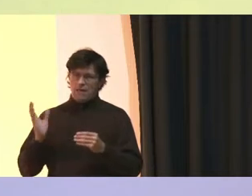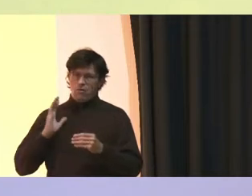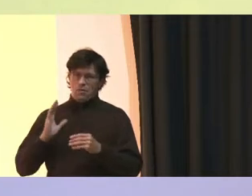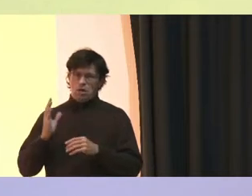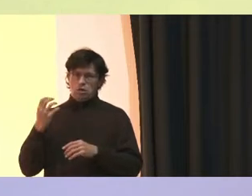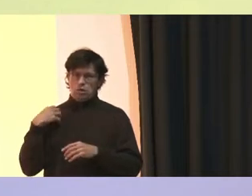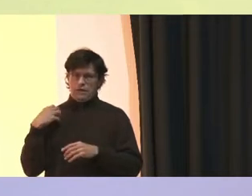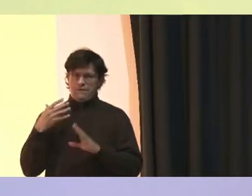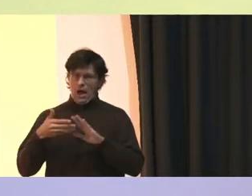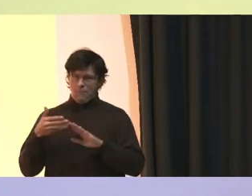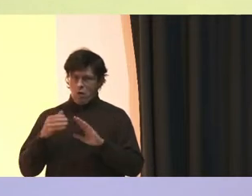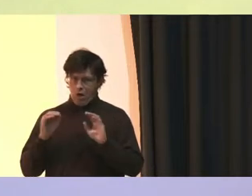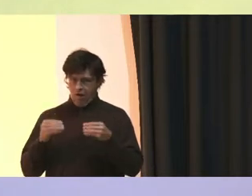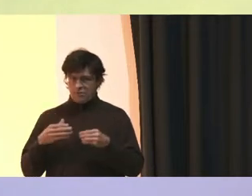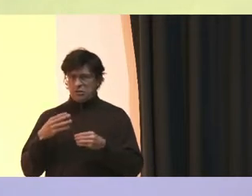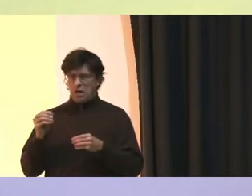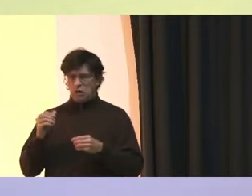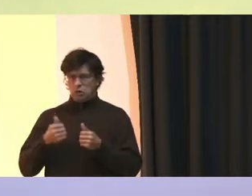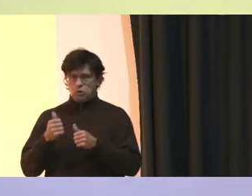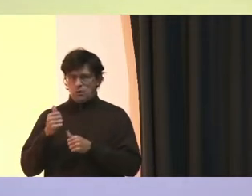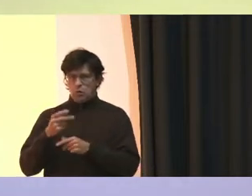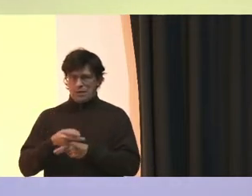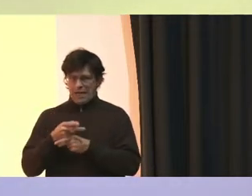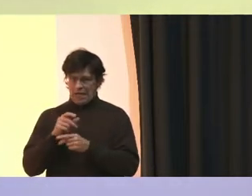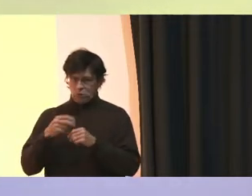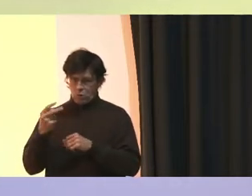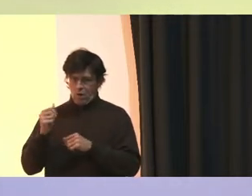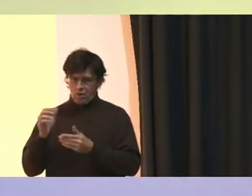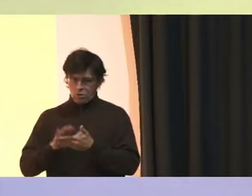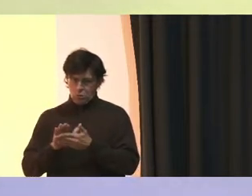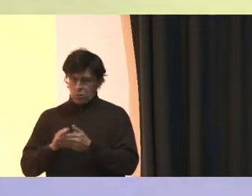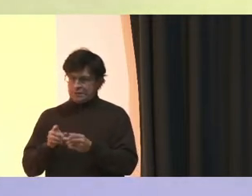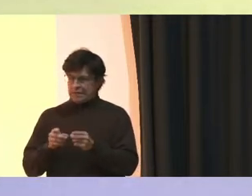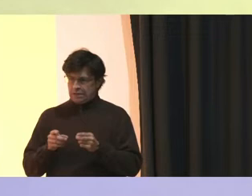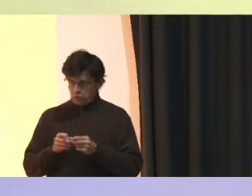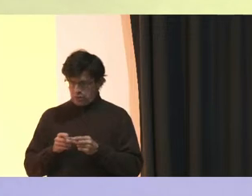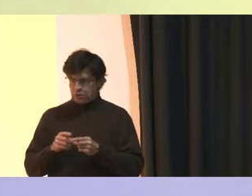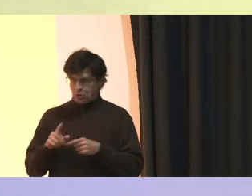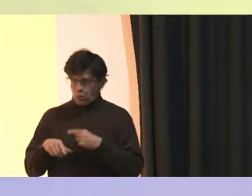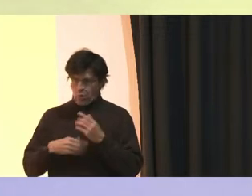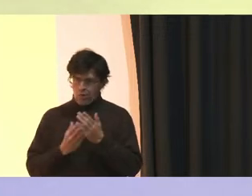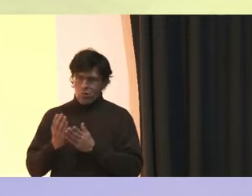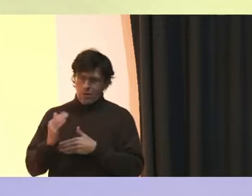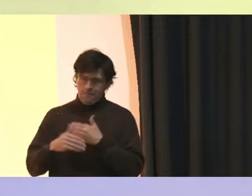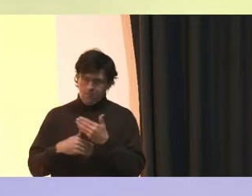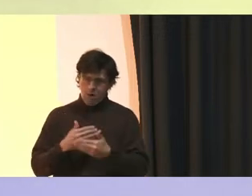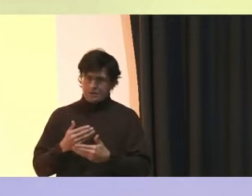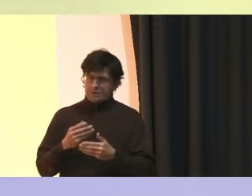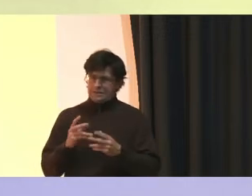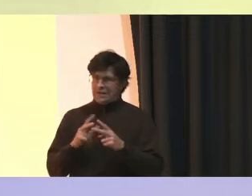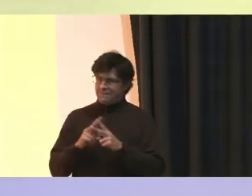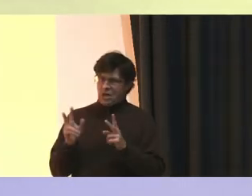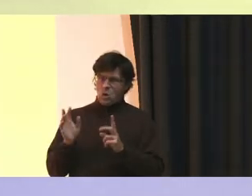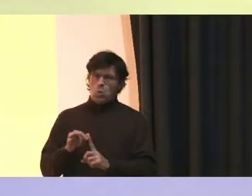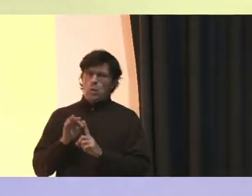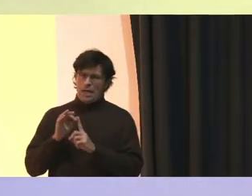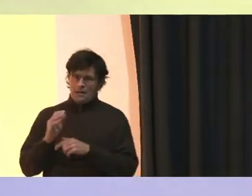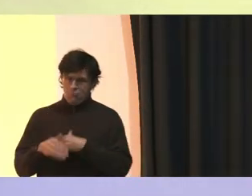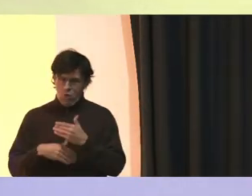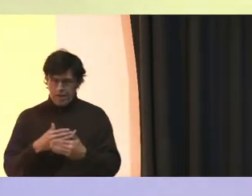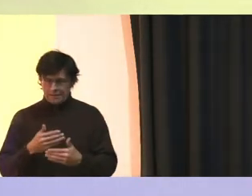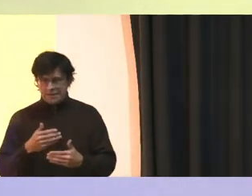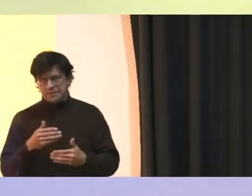operating officer And superintendent in two other school districts I've gone through the process And there's a very unique process